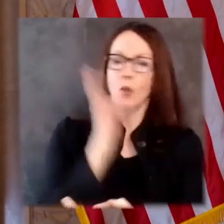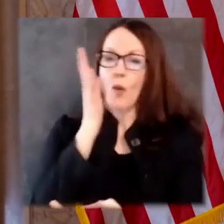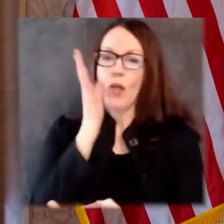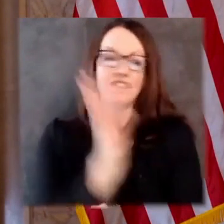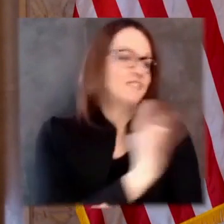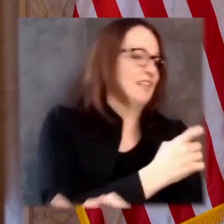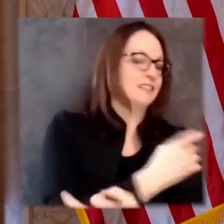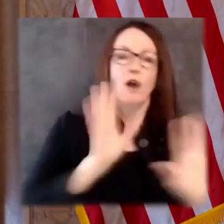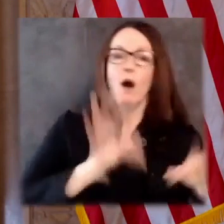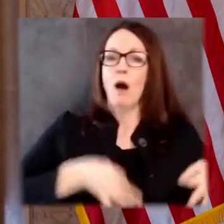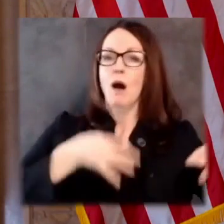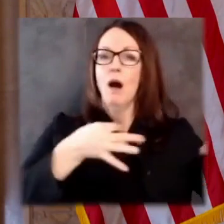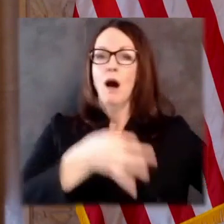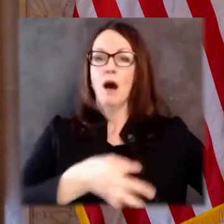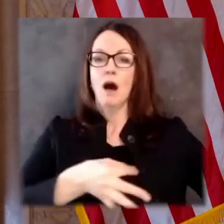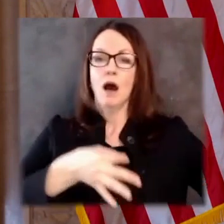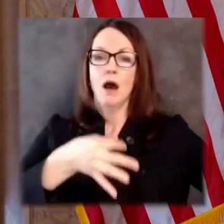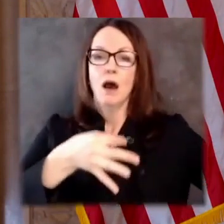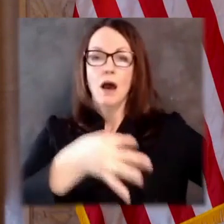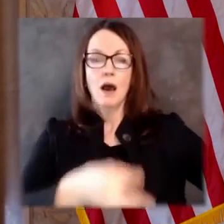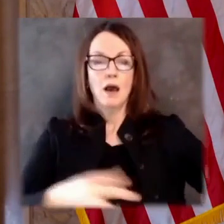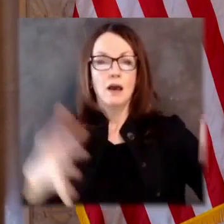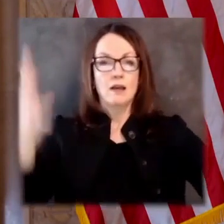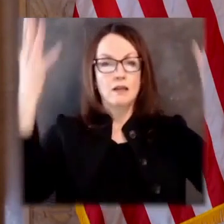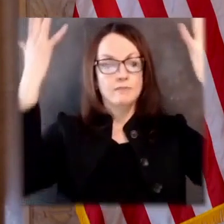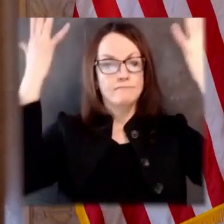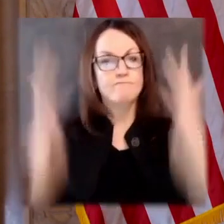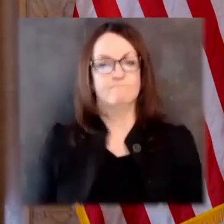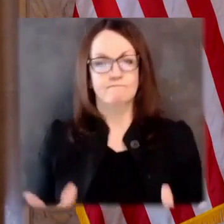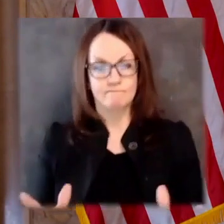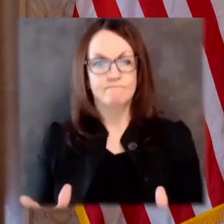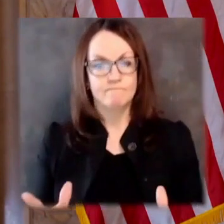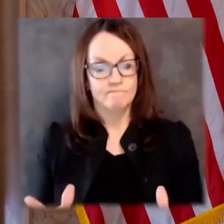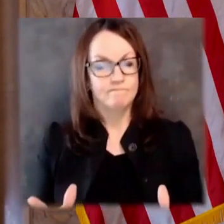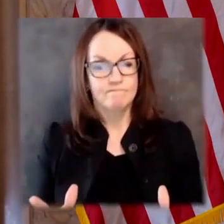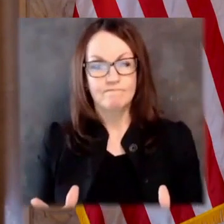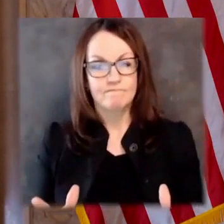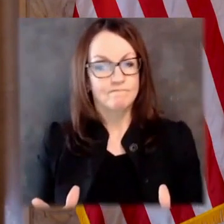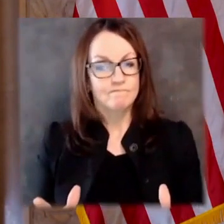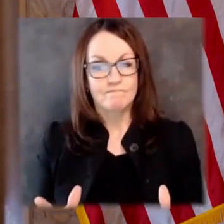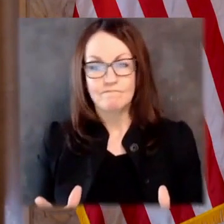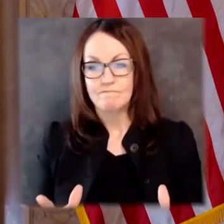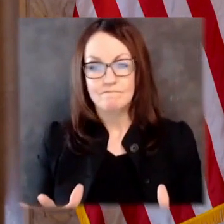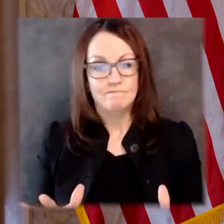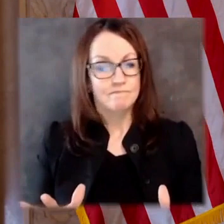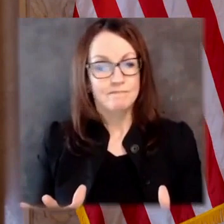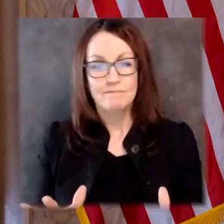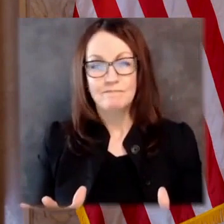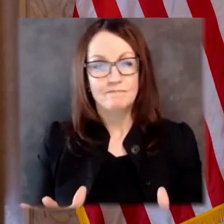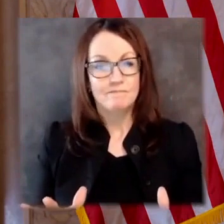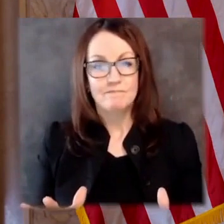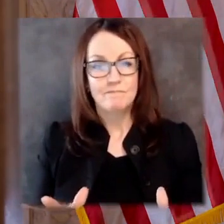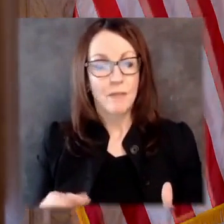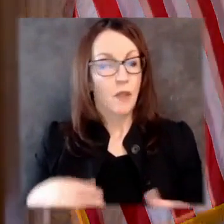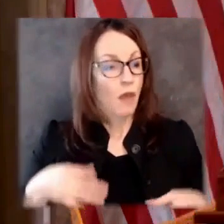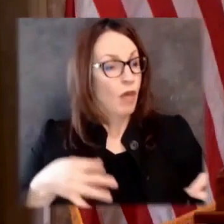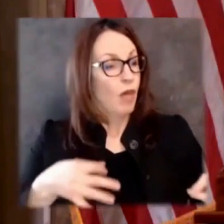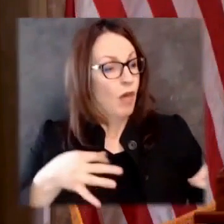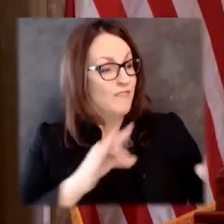have known this system was outdated and couldn't handle an economic crisis like the one this pandemic presented.